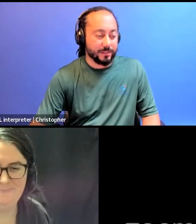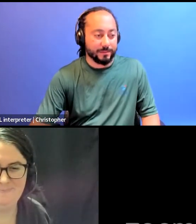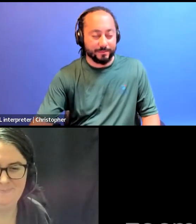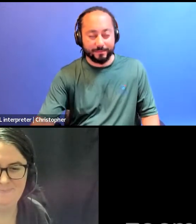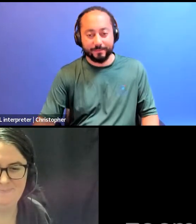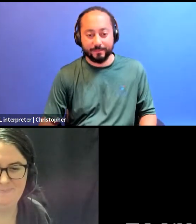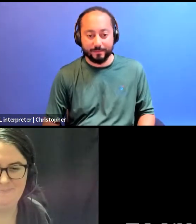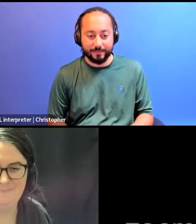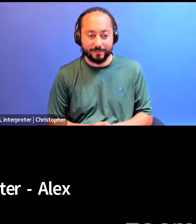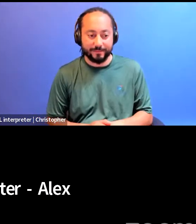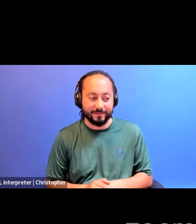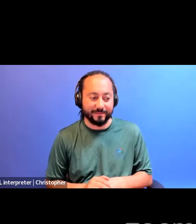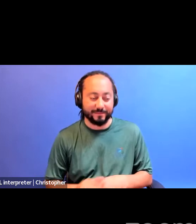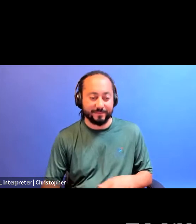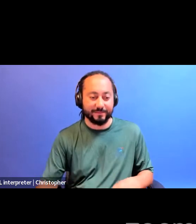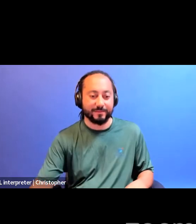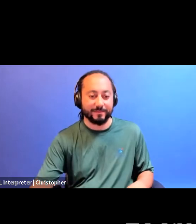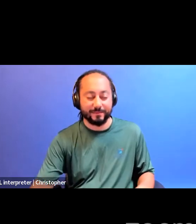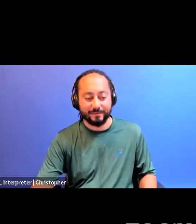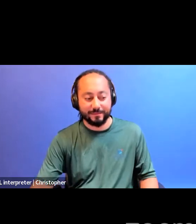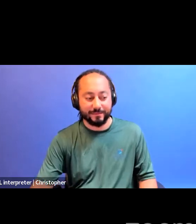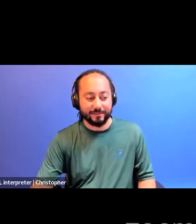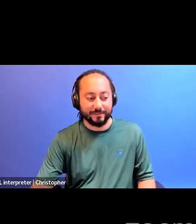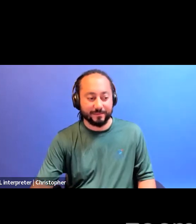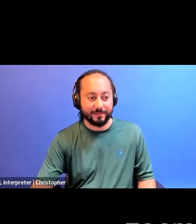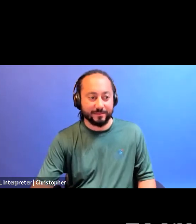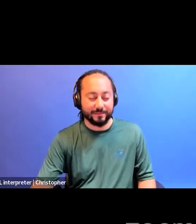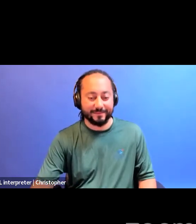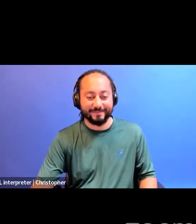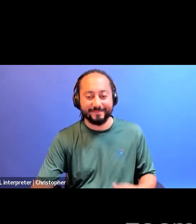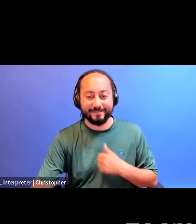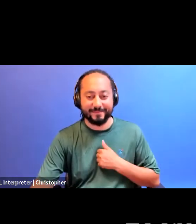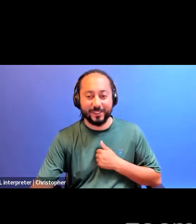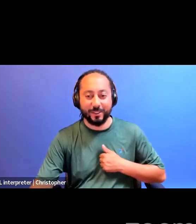Thank you, Rezan. Thank you all. Thank you, everybody.